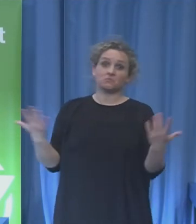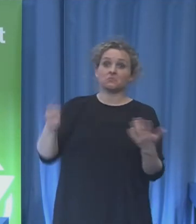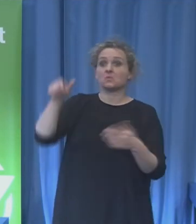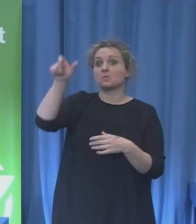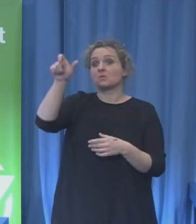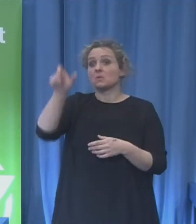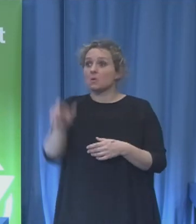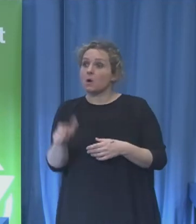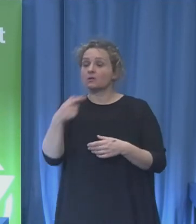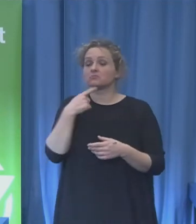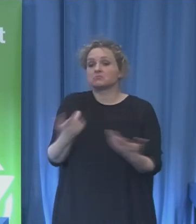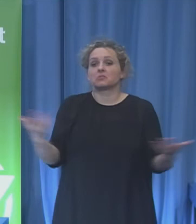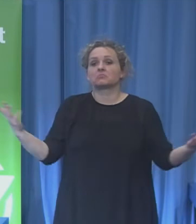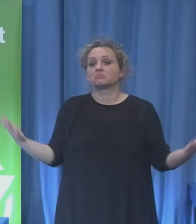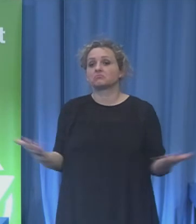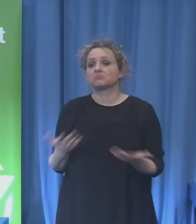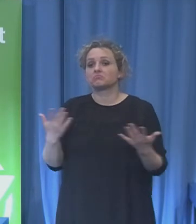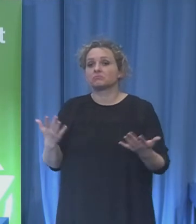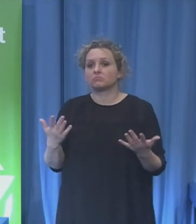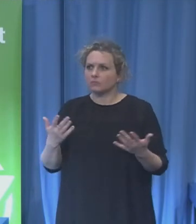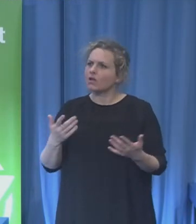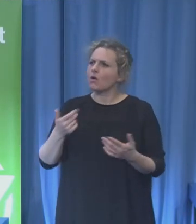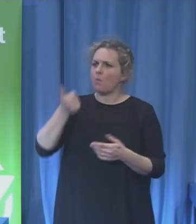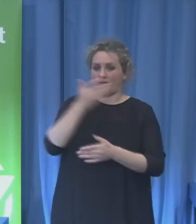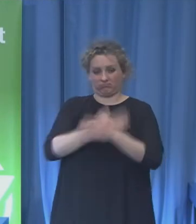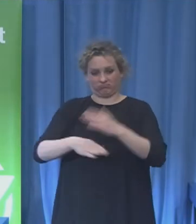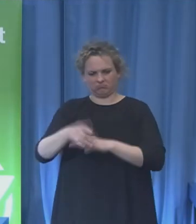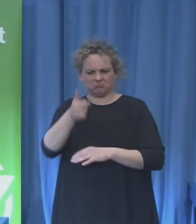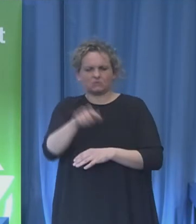Or, look at my abilities instead of my disabilities.